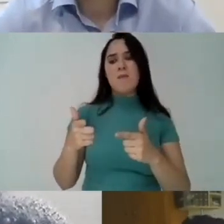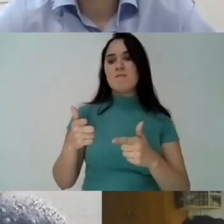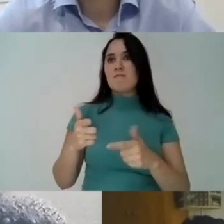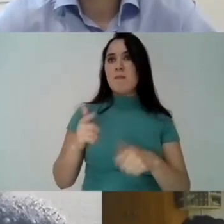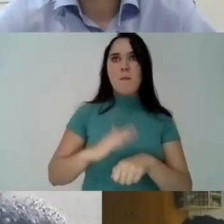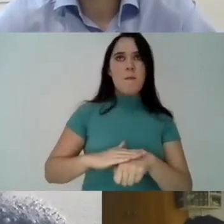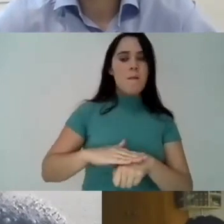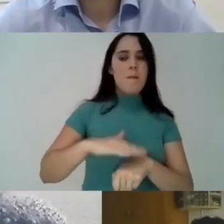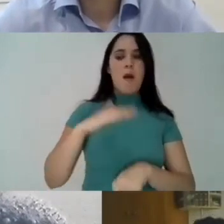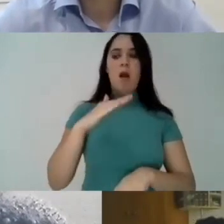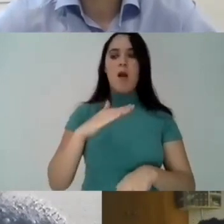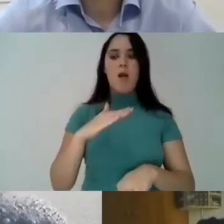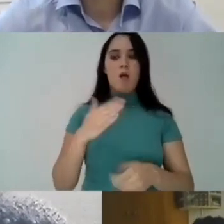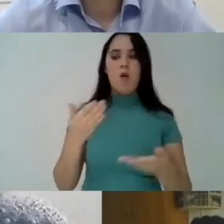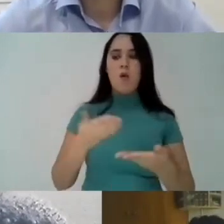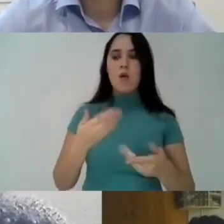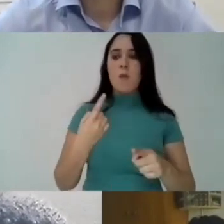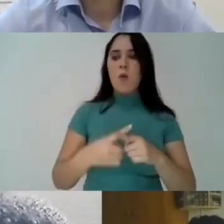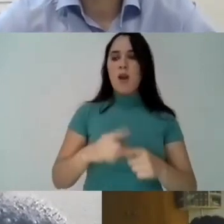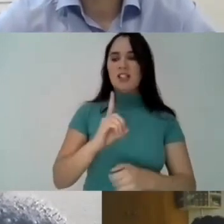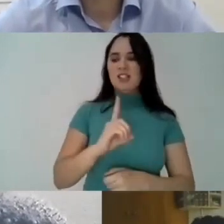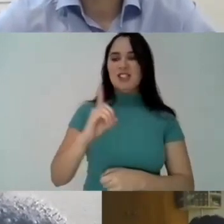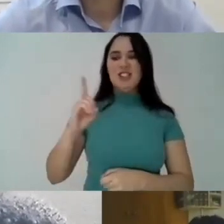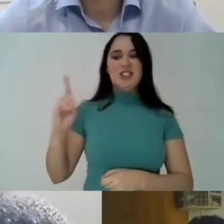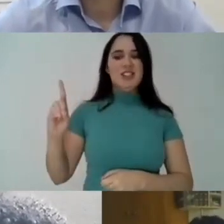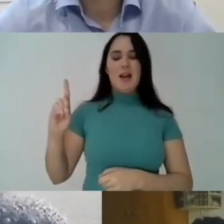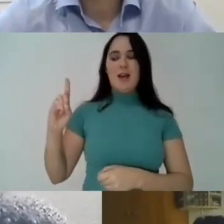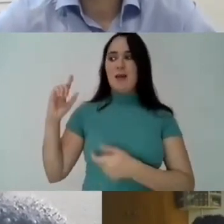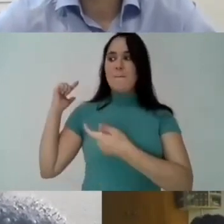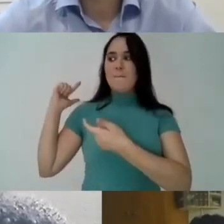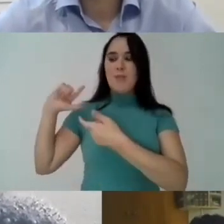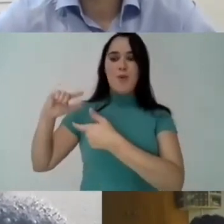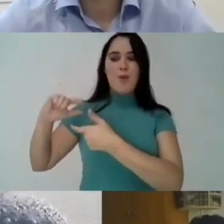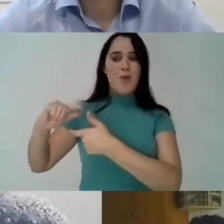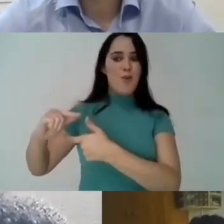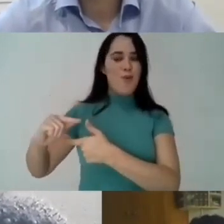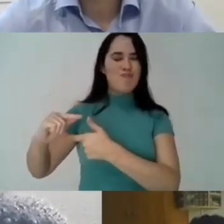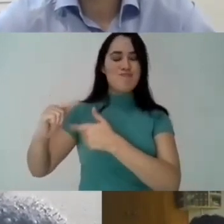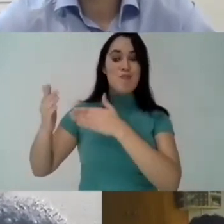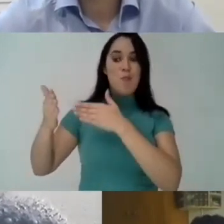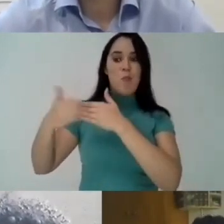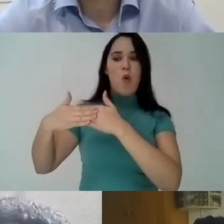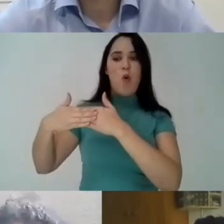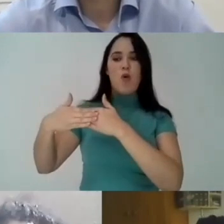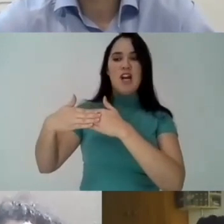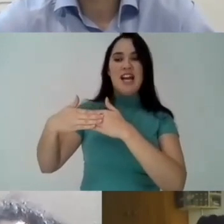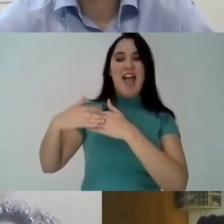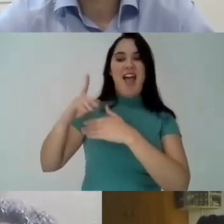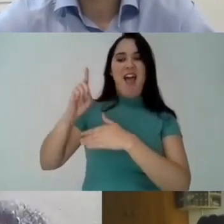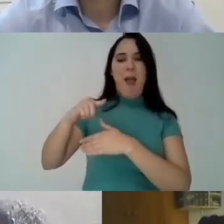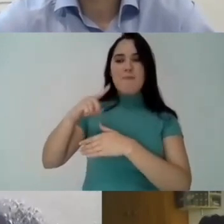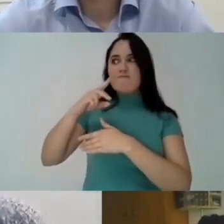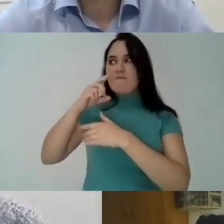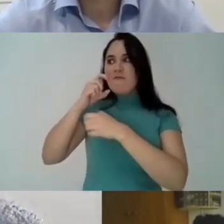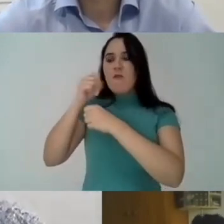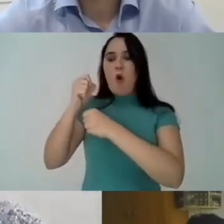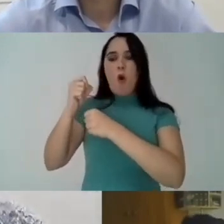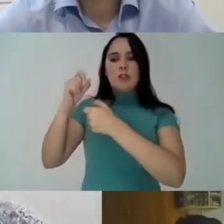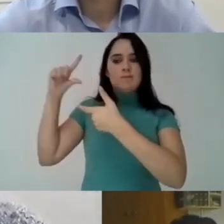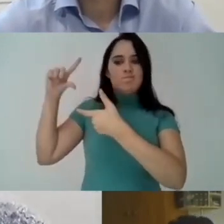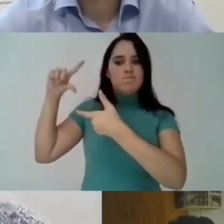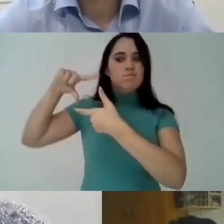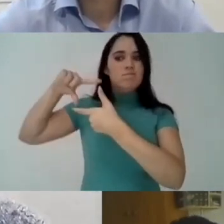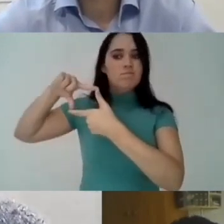and this is the main problem in brazil the problem that we have in brazil at the moment is that we have a